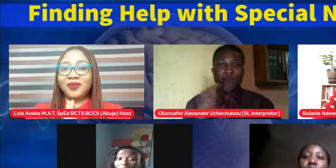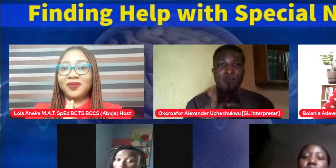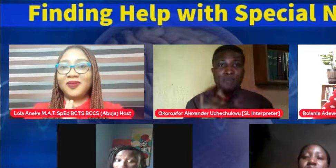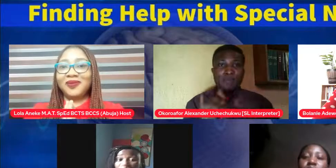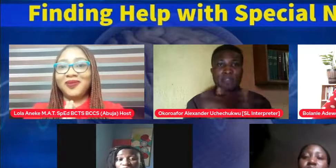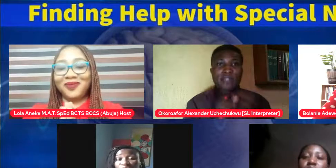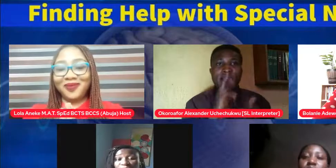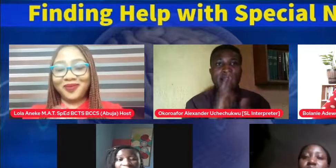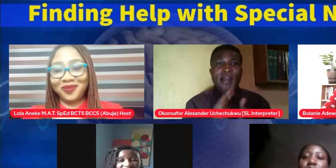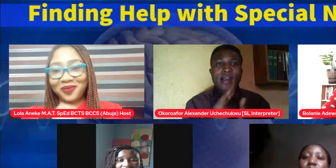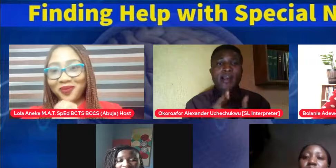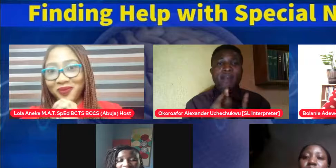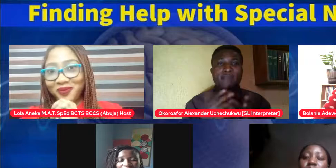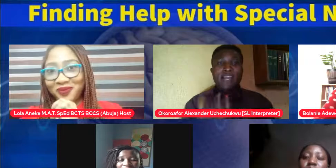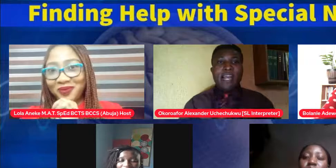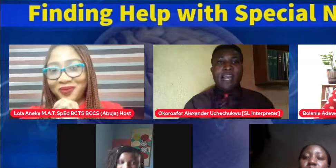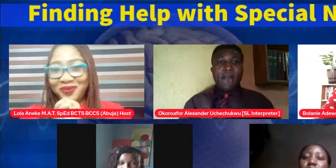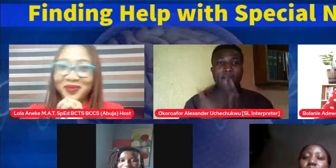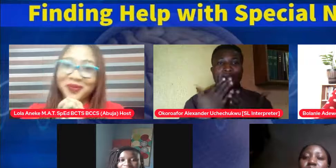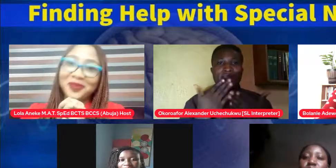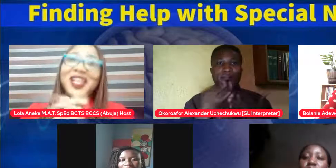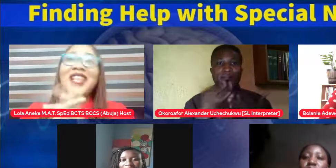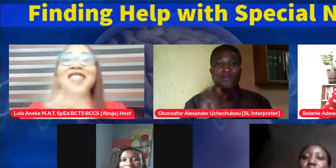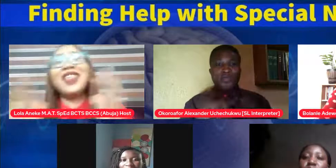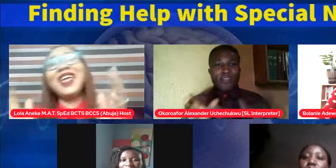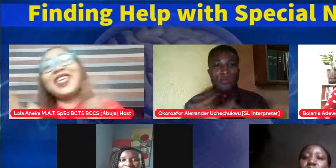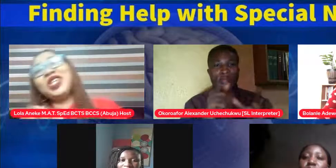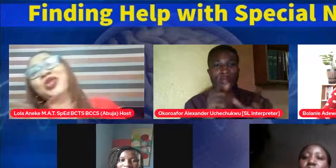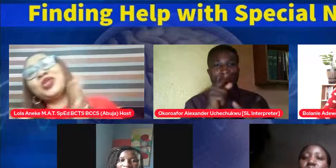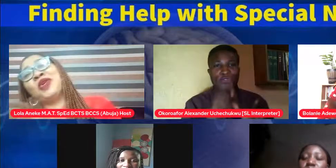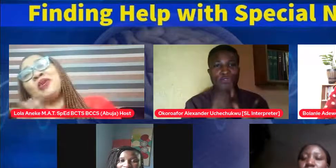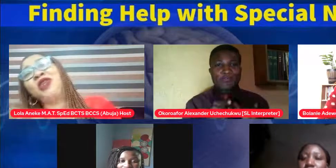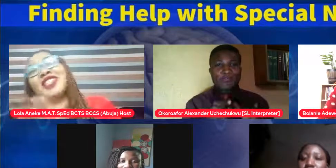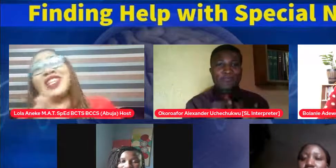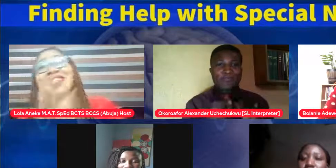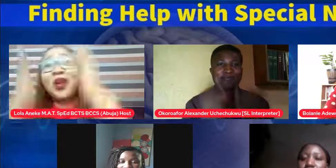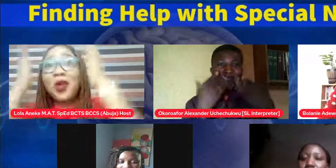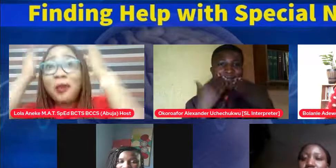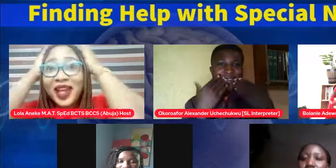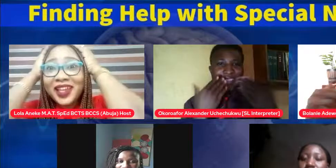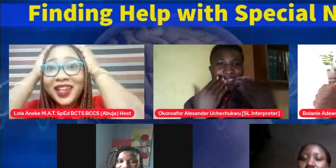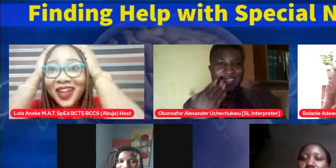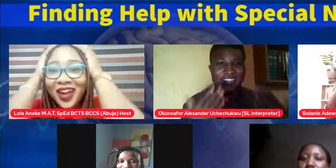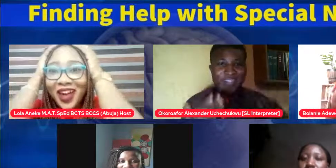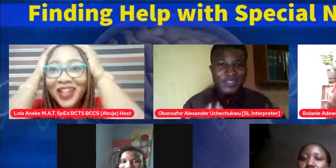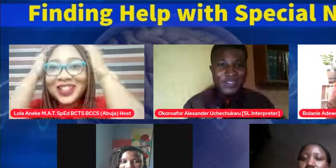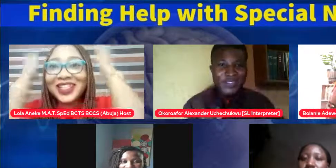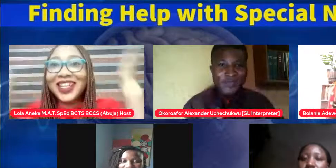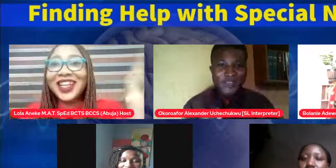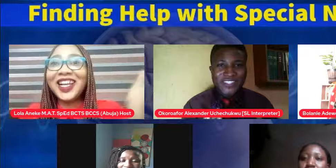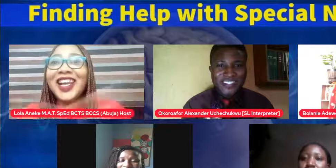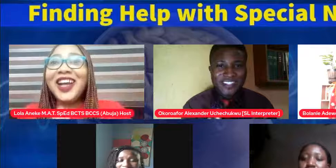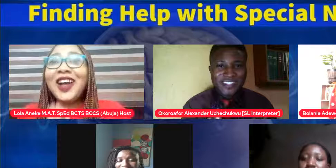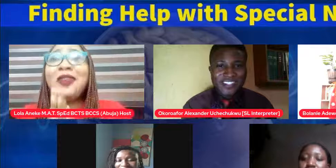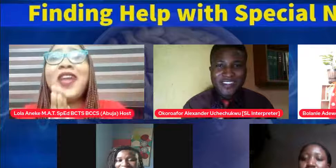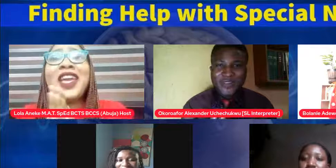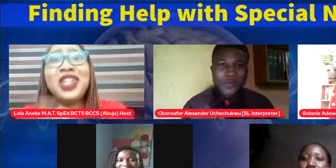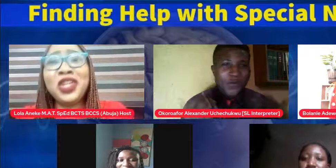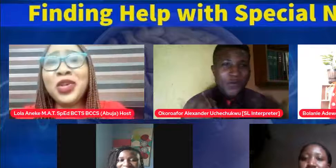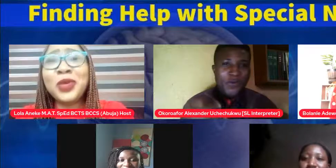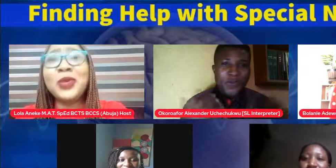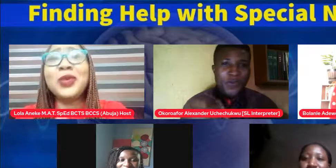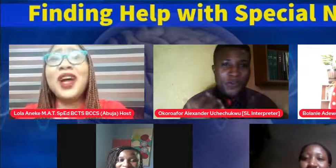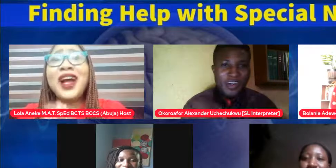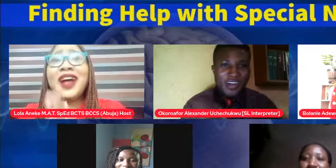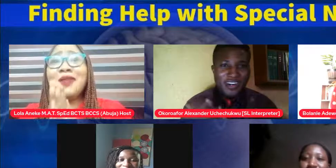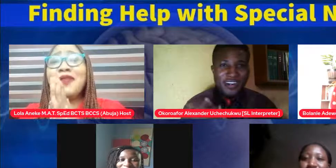you and encourage you to be better thank you so much ladies oh my god thank